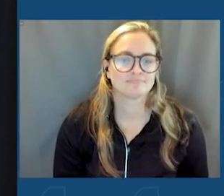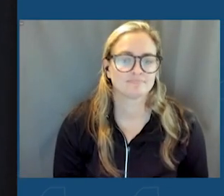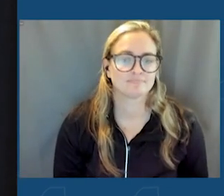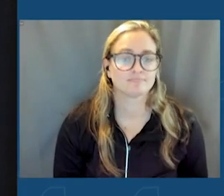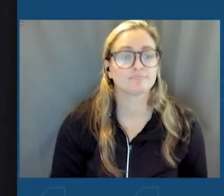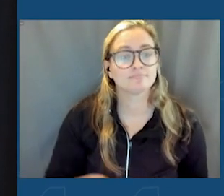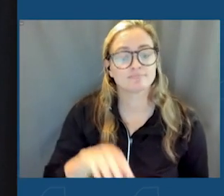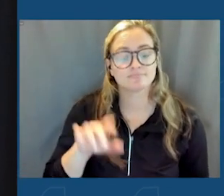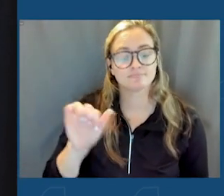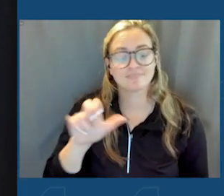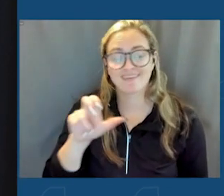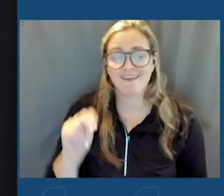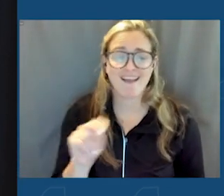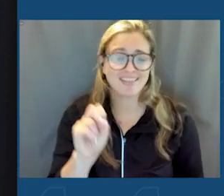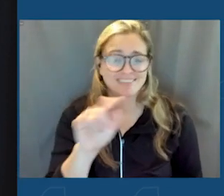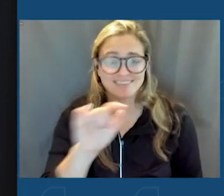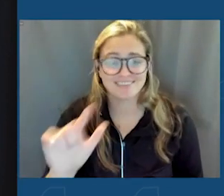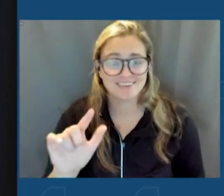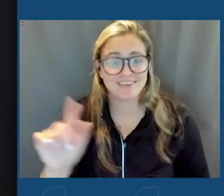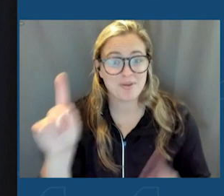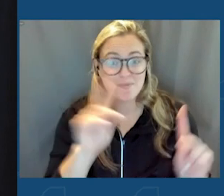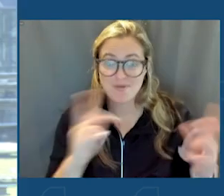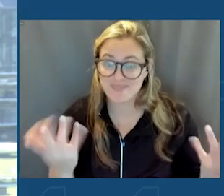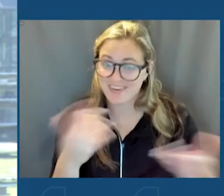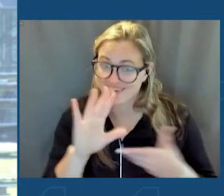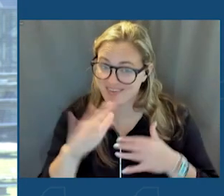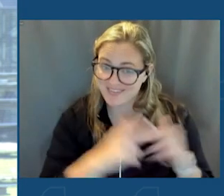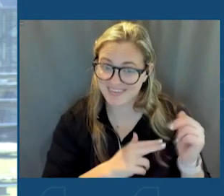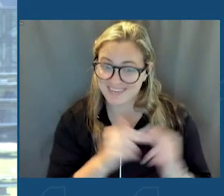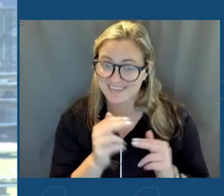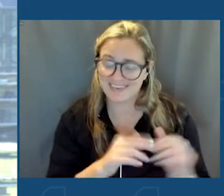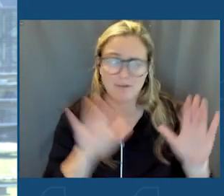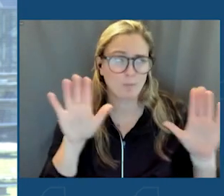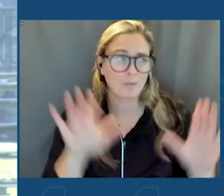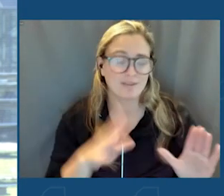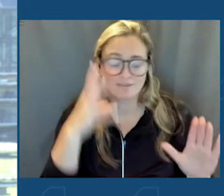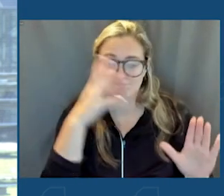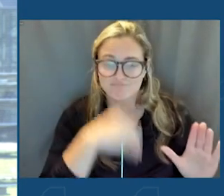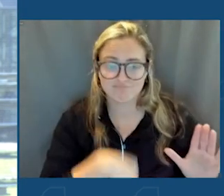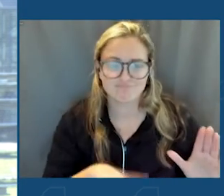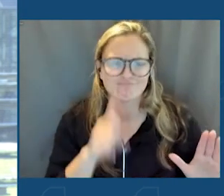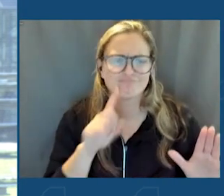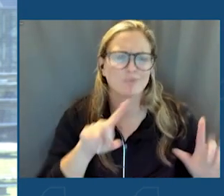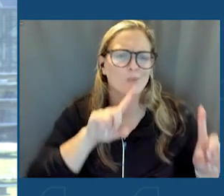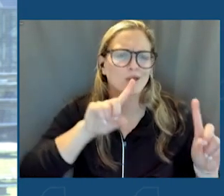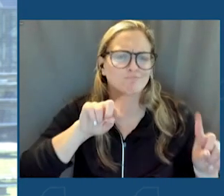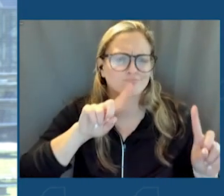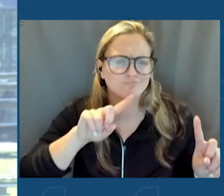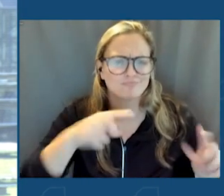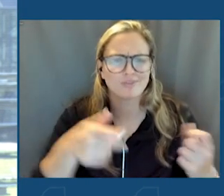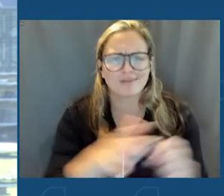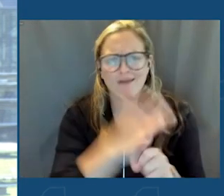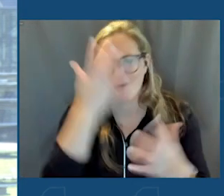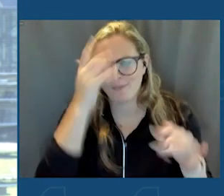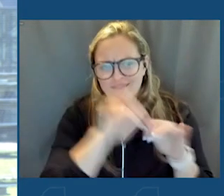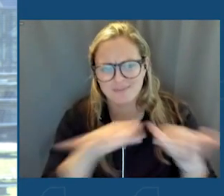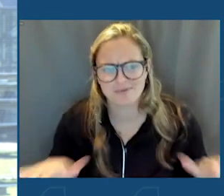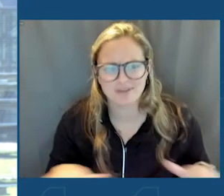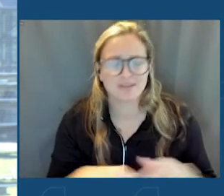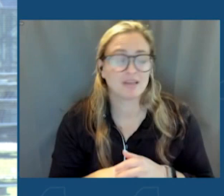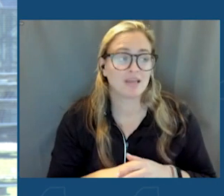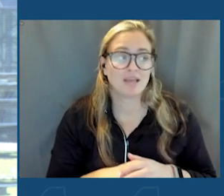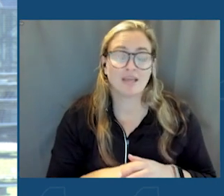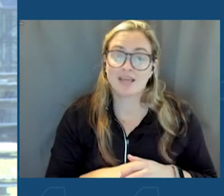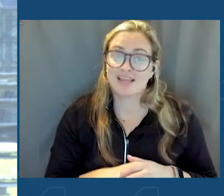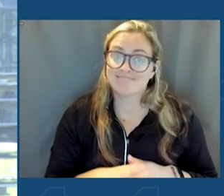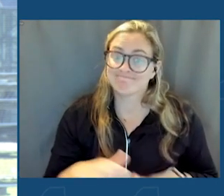Alan Steele, people are in your building. It's extraordinary. We've been through here for the entire pandemic. And I have to tell